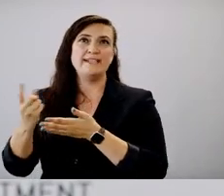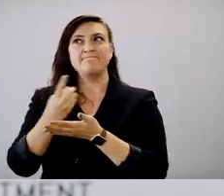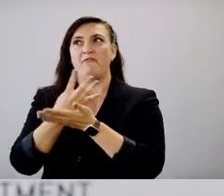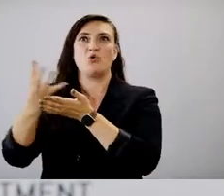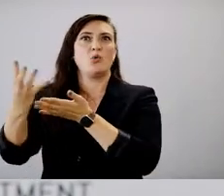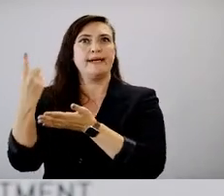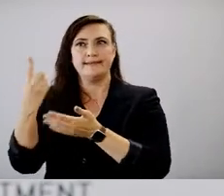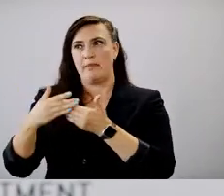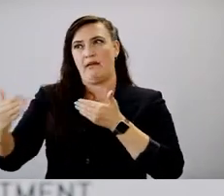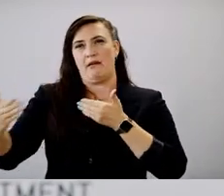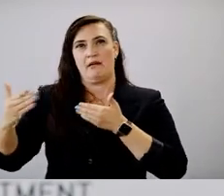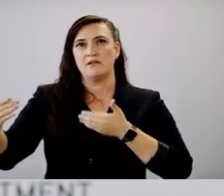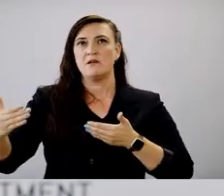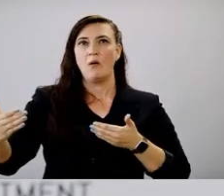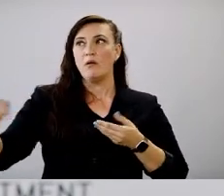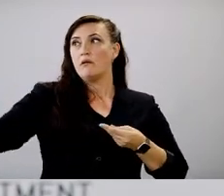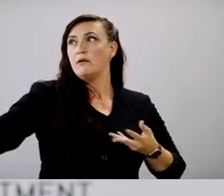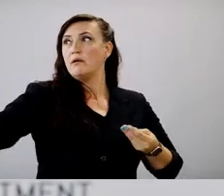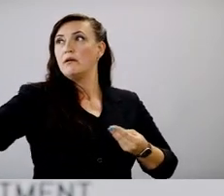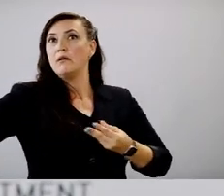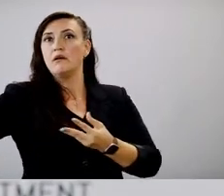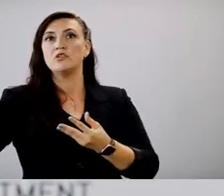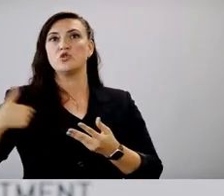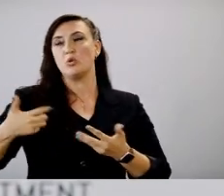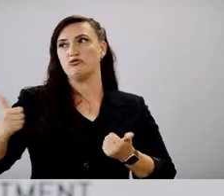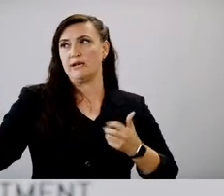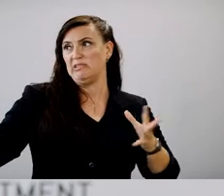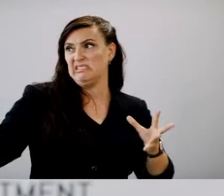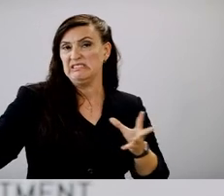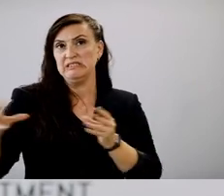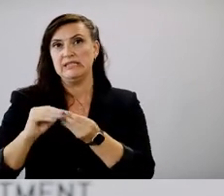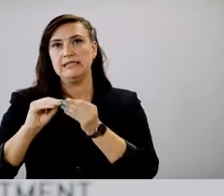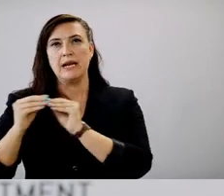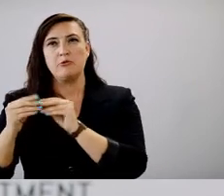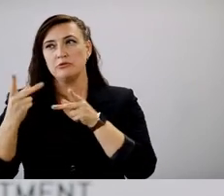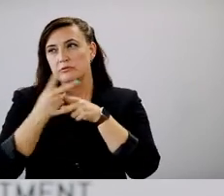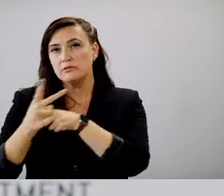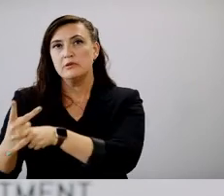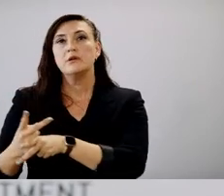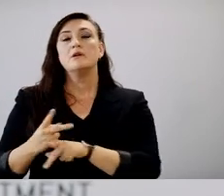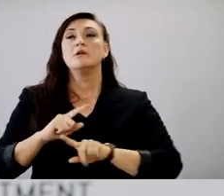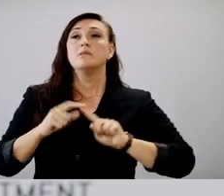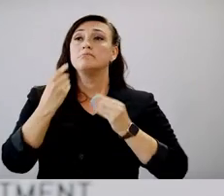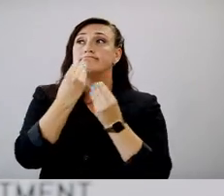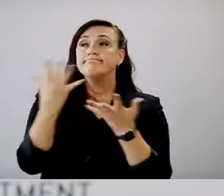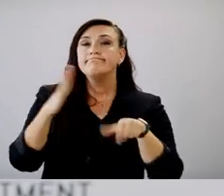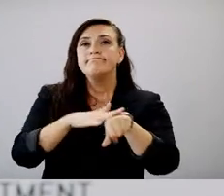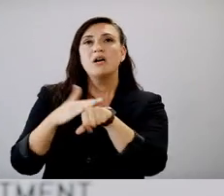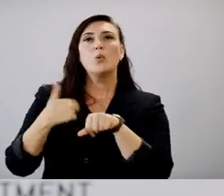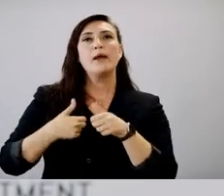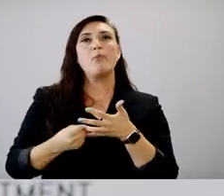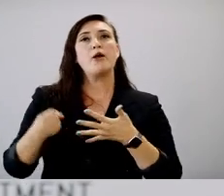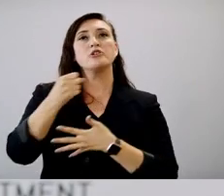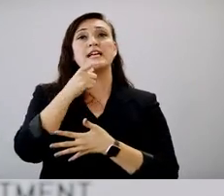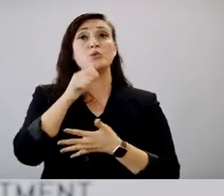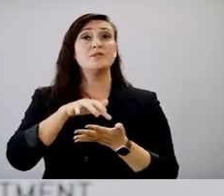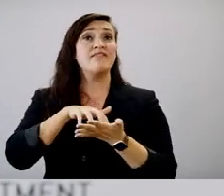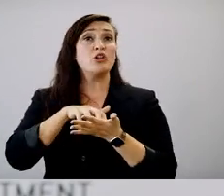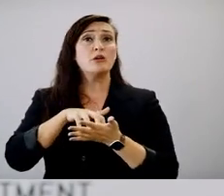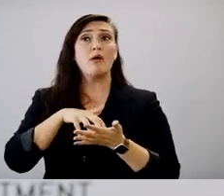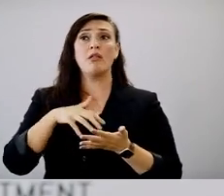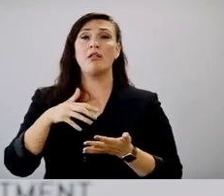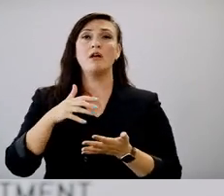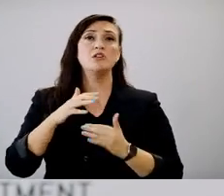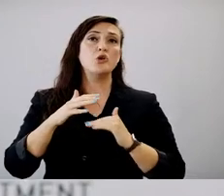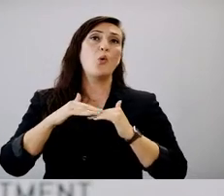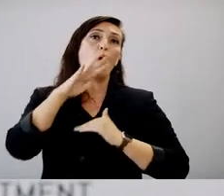to monitor. I think, you know, one of the, the really good things is that we prioritize our vulnerable individuals very early on. So those over